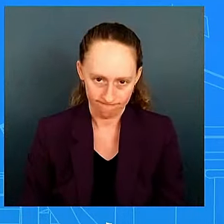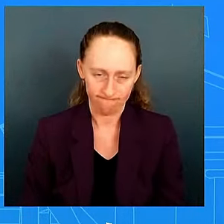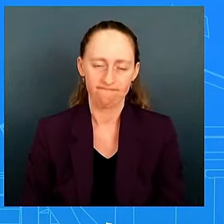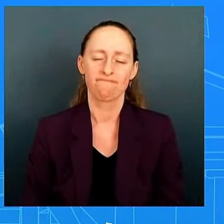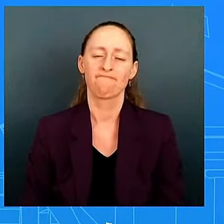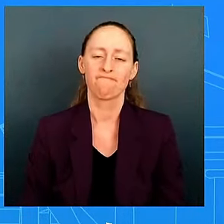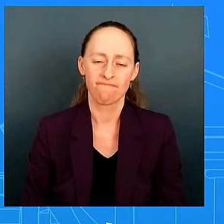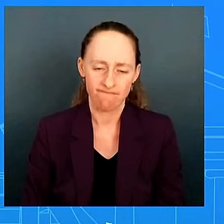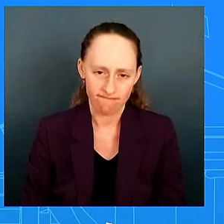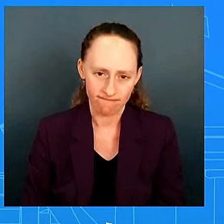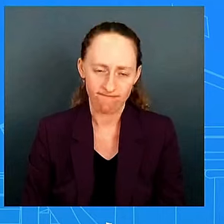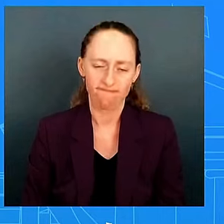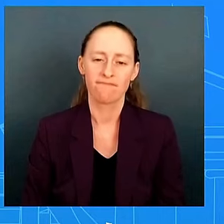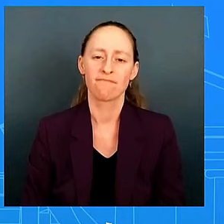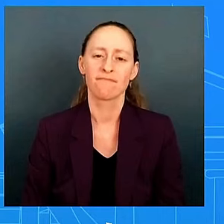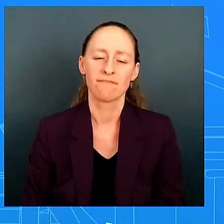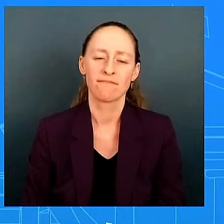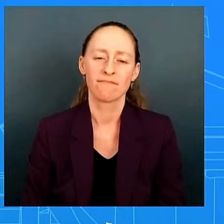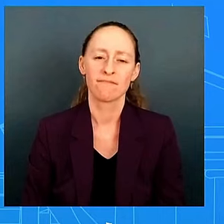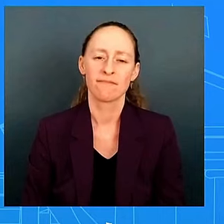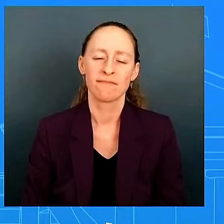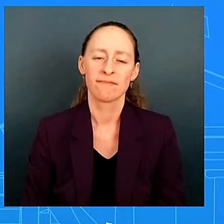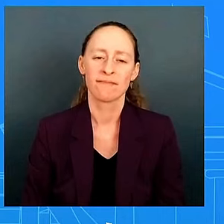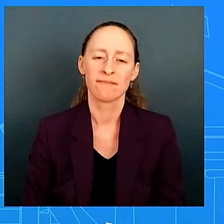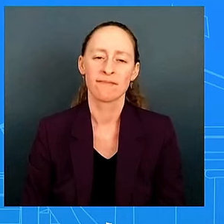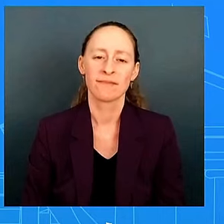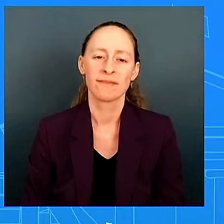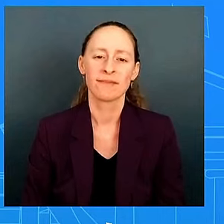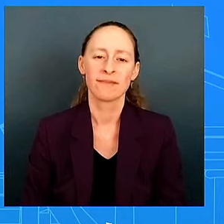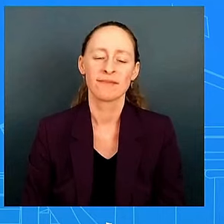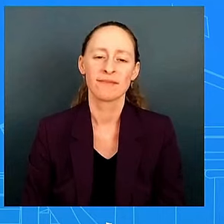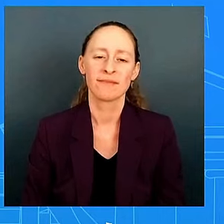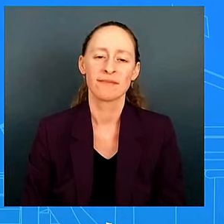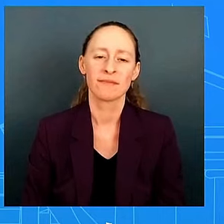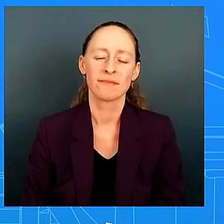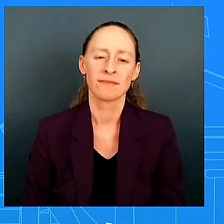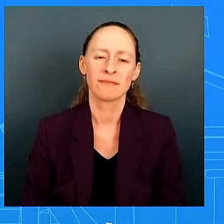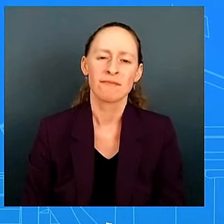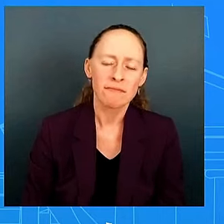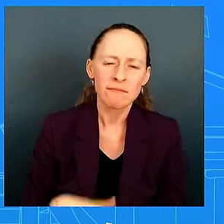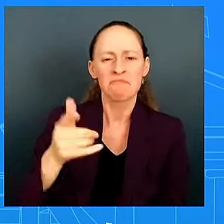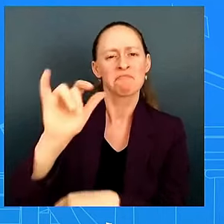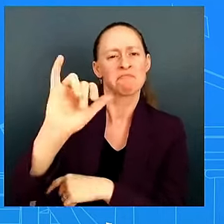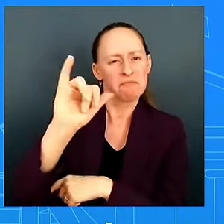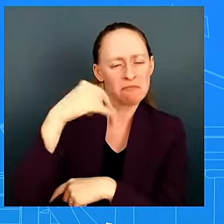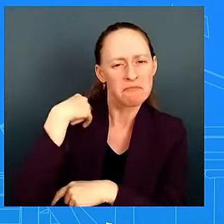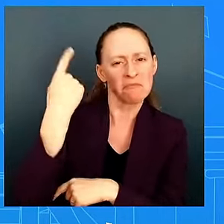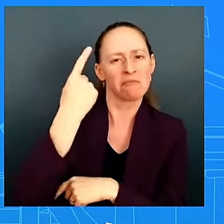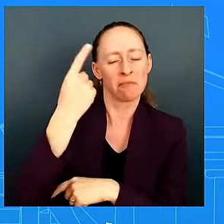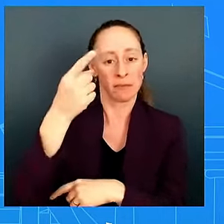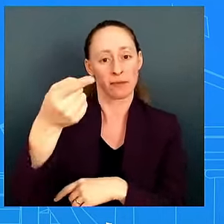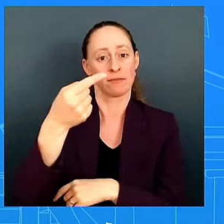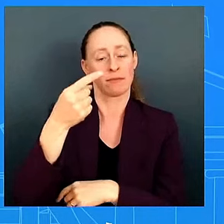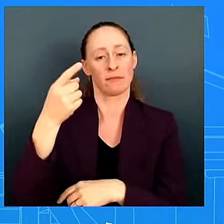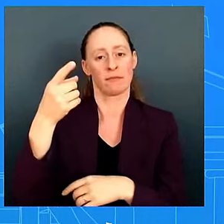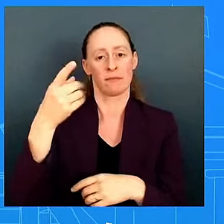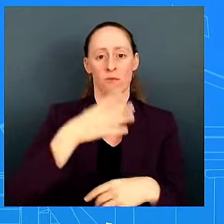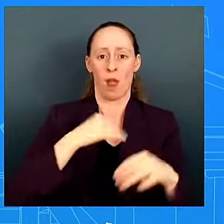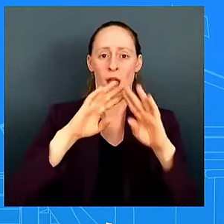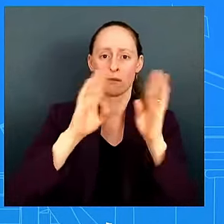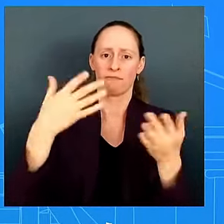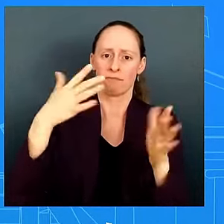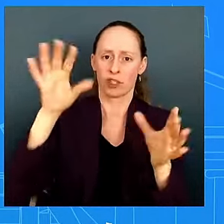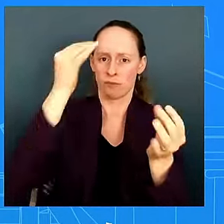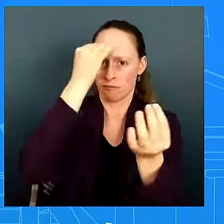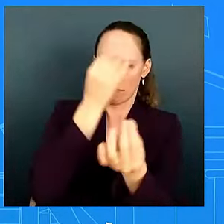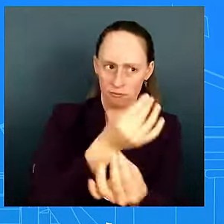house has uh provided thorough medical records for the president uh the white house released a six page summary back in february i don't think that was